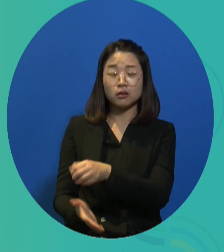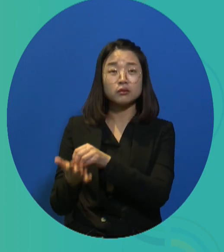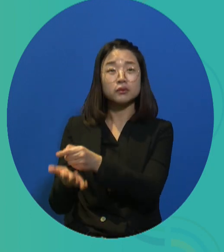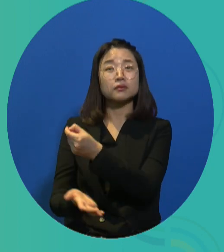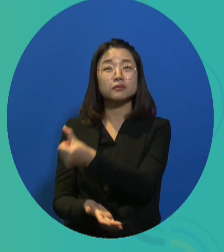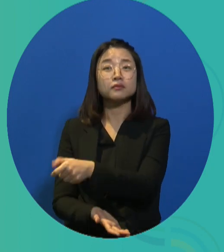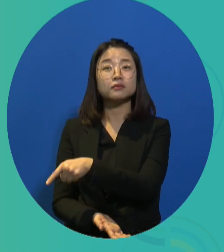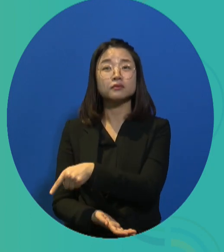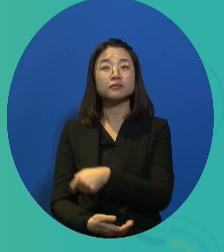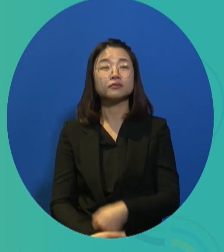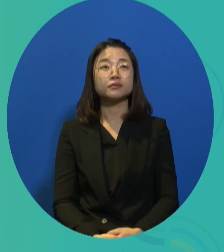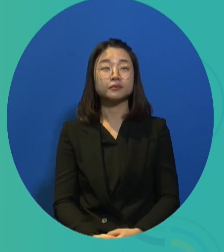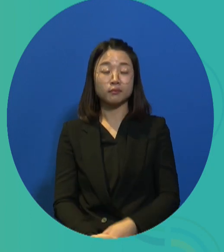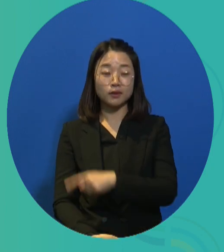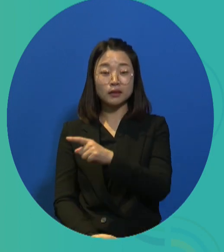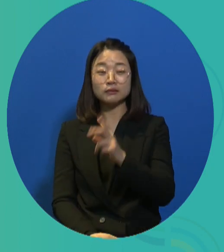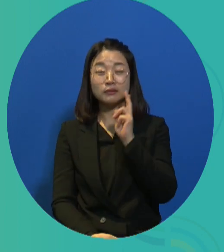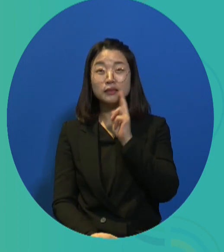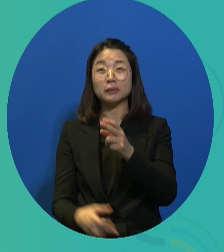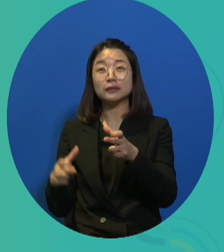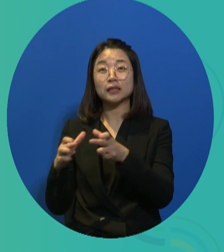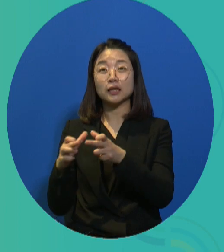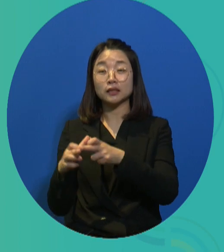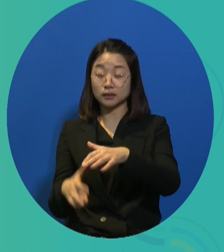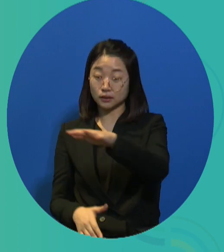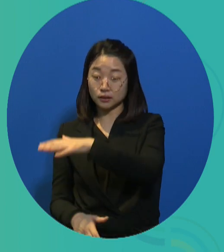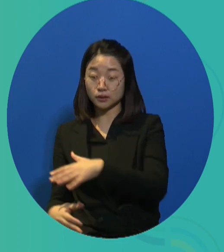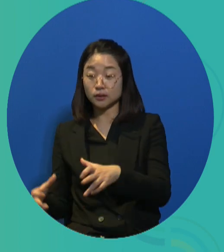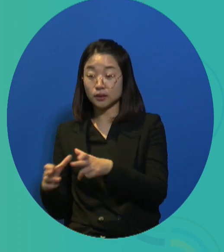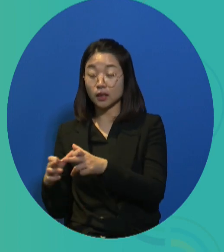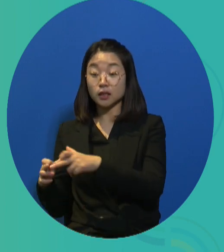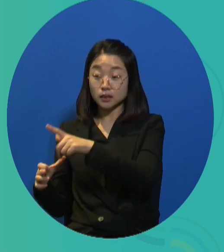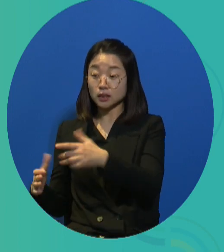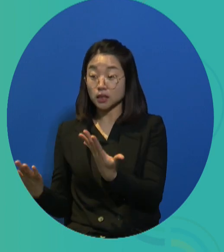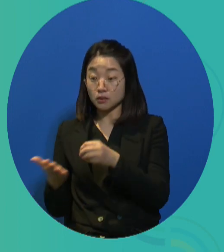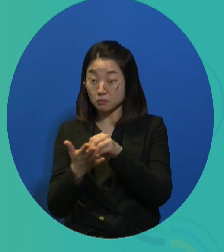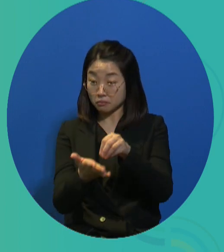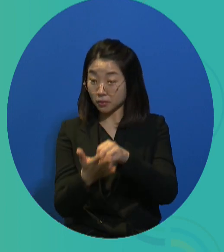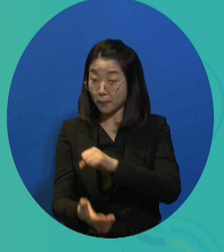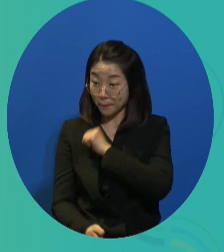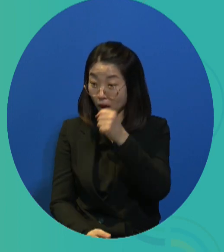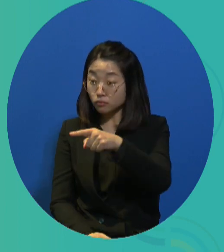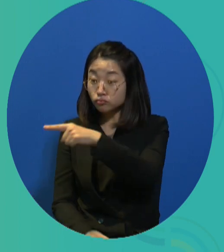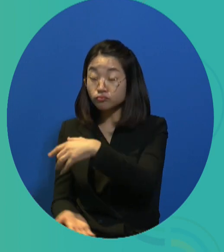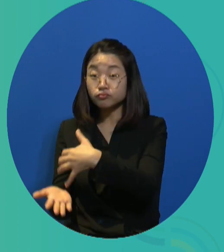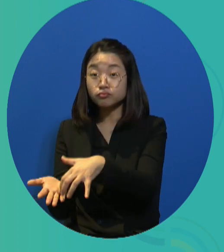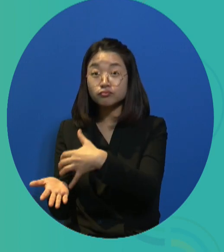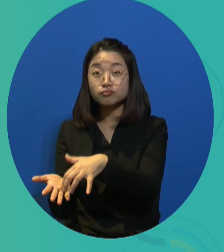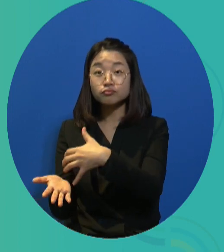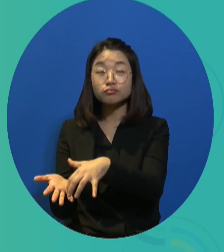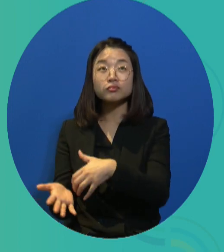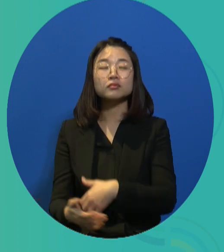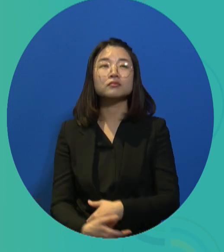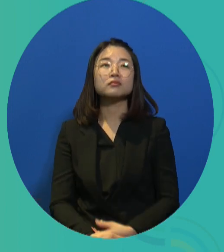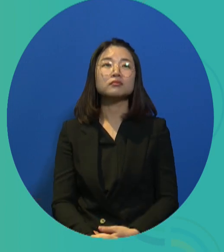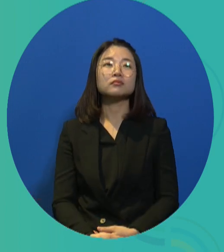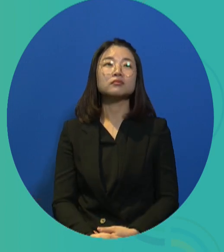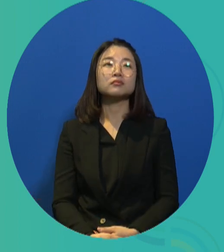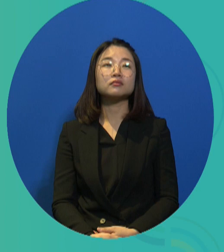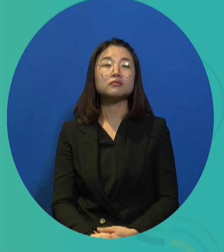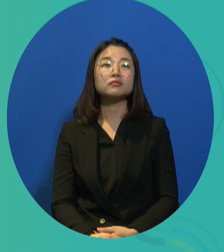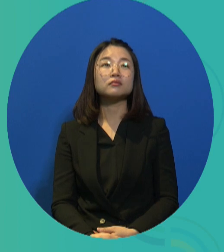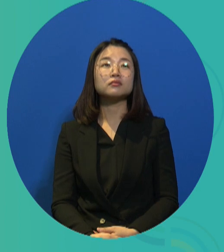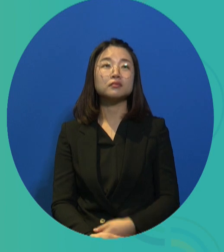.5%, but the employment rate of disabled persons is still very low, and especially the employment percentage